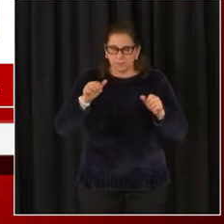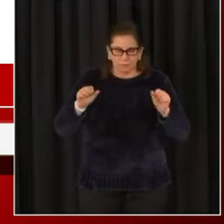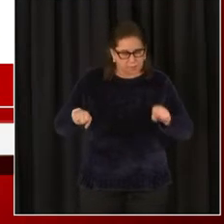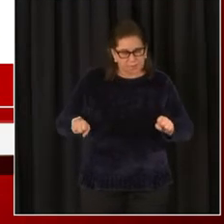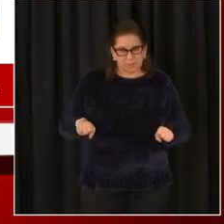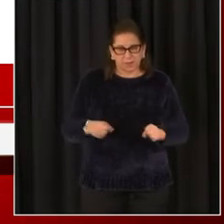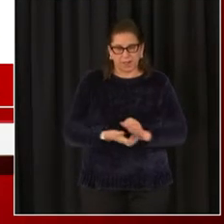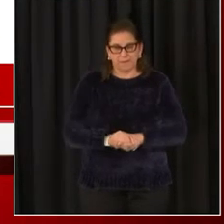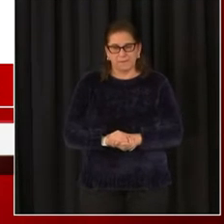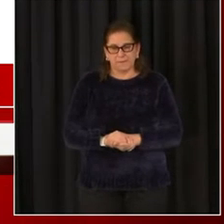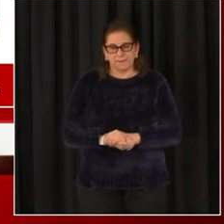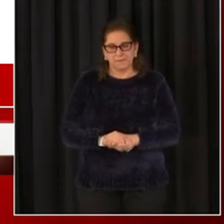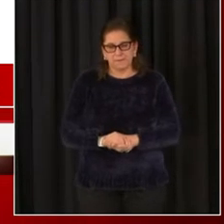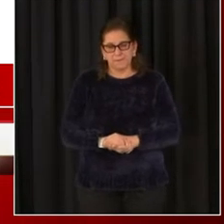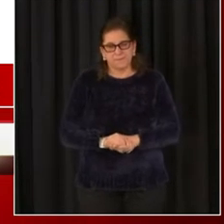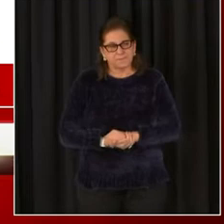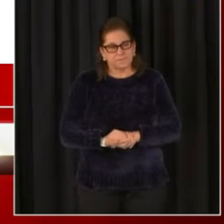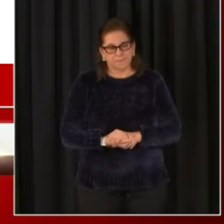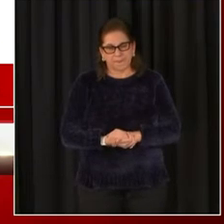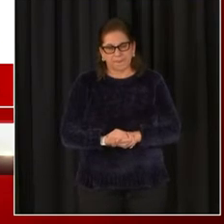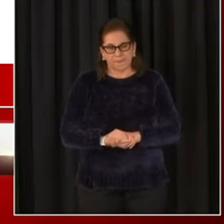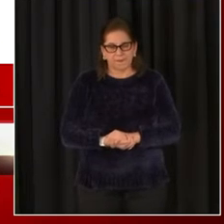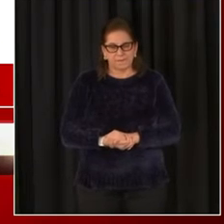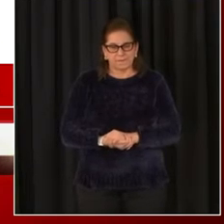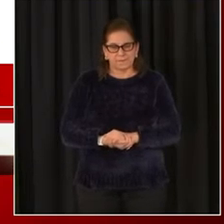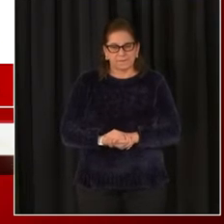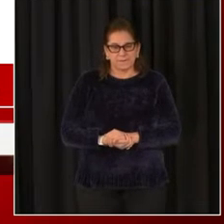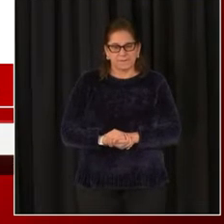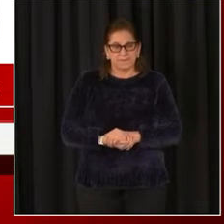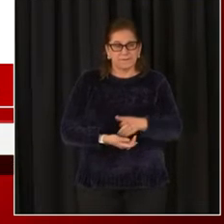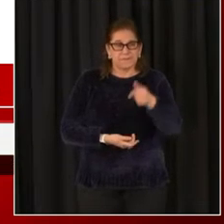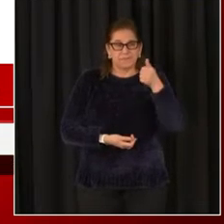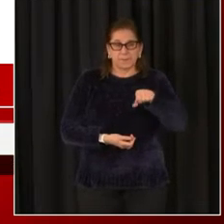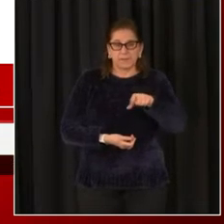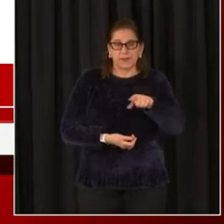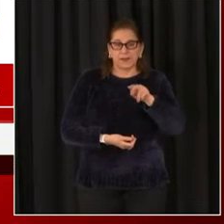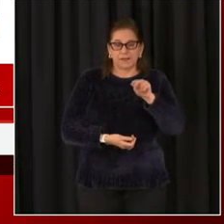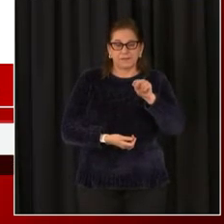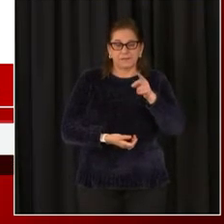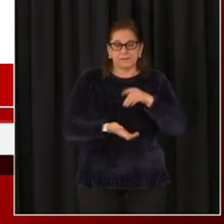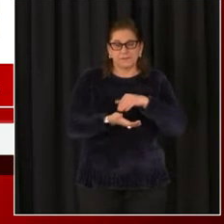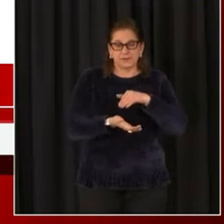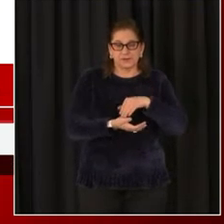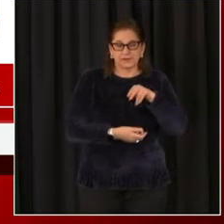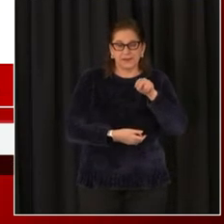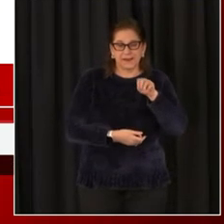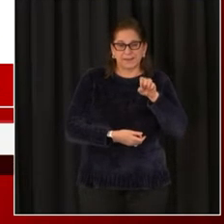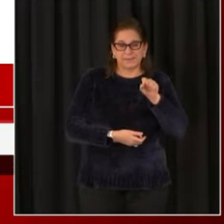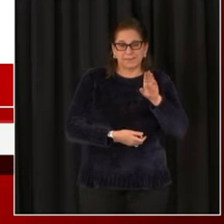And you will also remember that Dr. Nesbitt explained our current phases and tiers